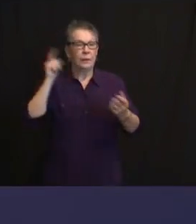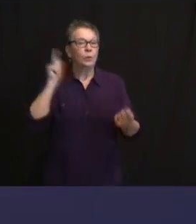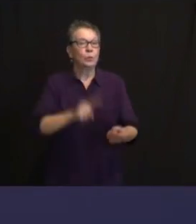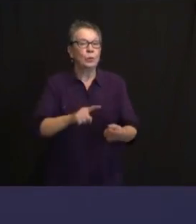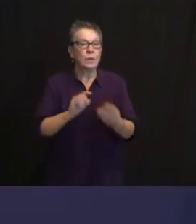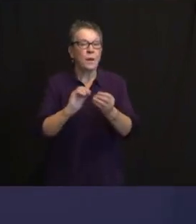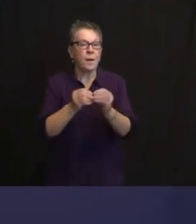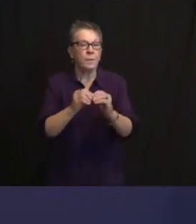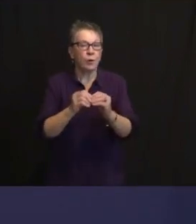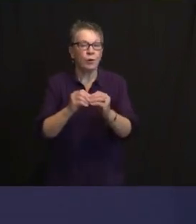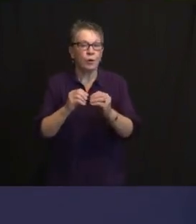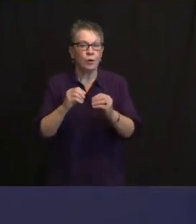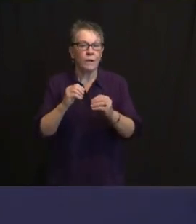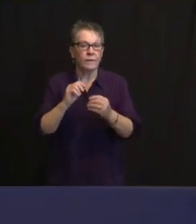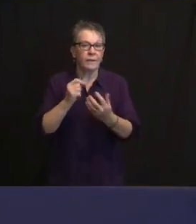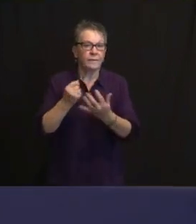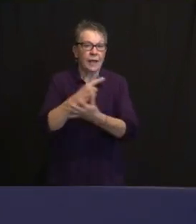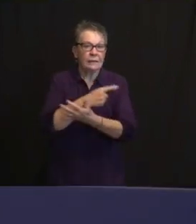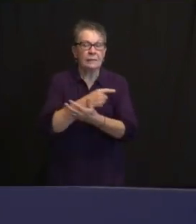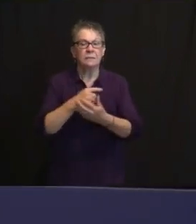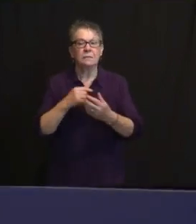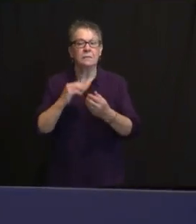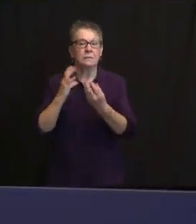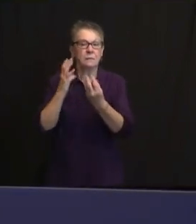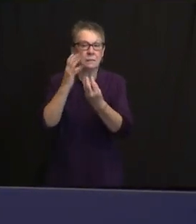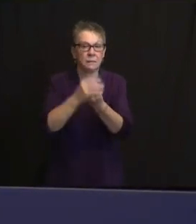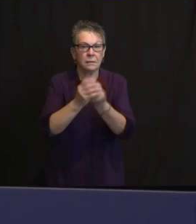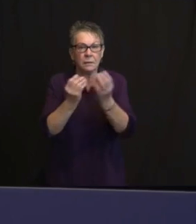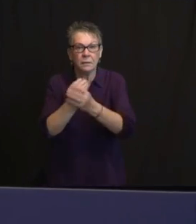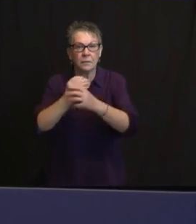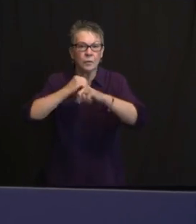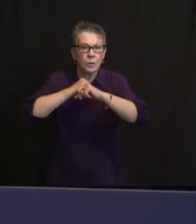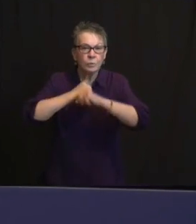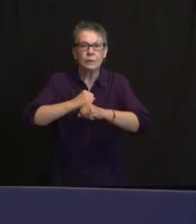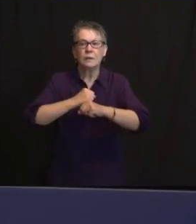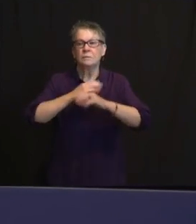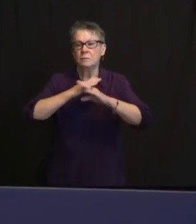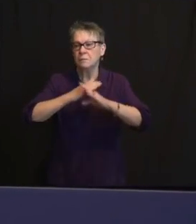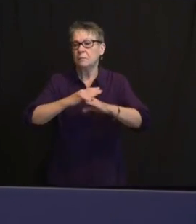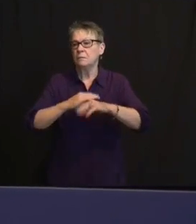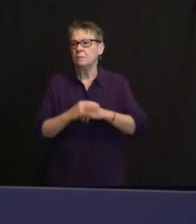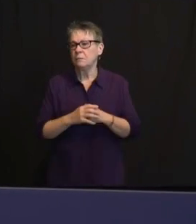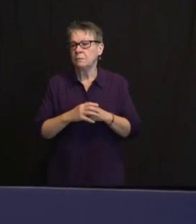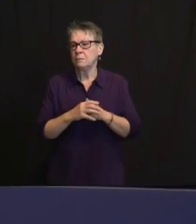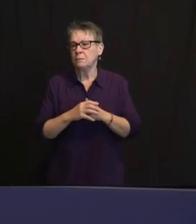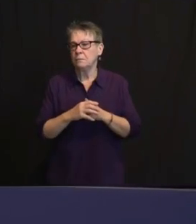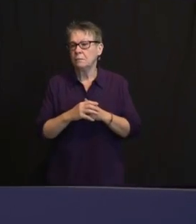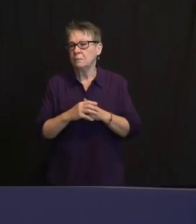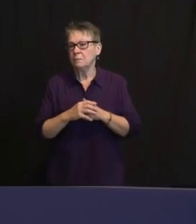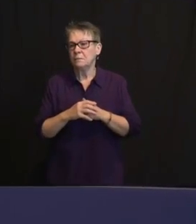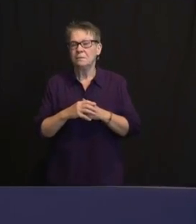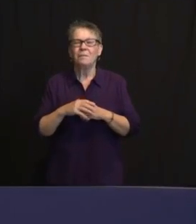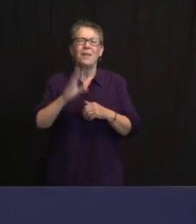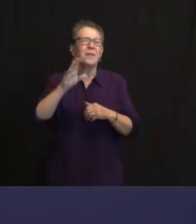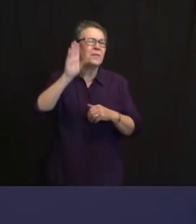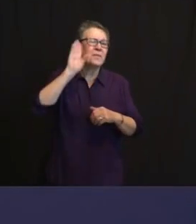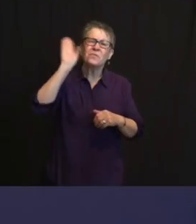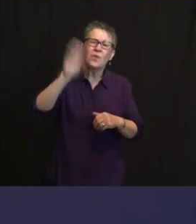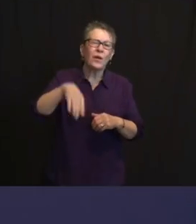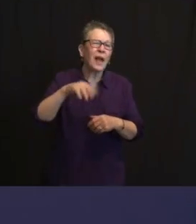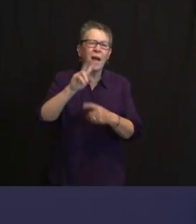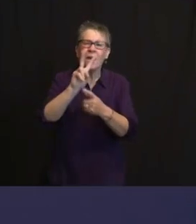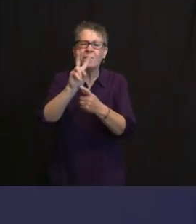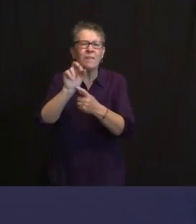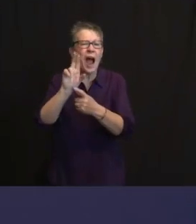OVER THE NEXT NUMBER OF WEEKS? I THINK THE THING THAT EVERYBODY HAS TO UNDERSTAND IS THAT VIRUSES MUTATE. THEY MUTATE A LOT. SO THERE'S A LOT